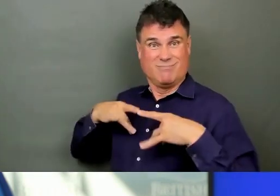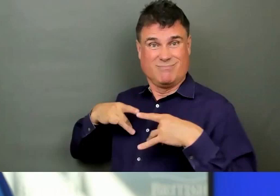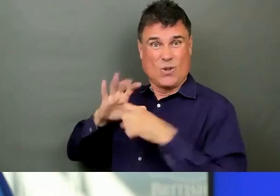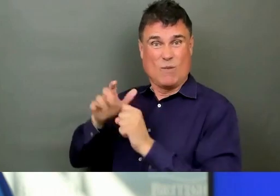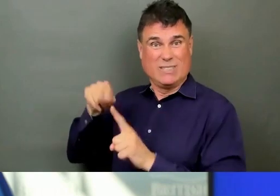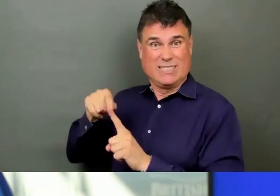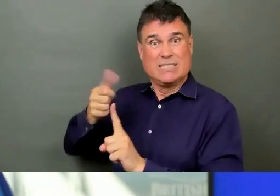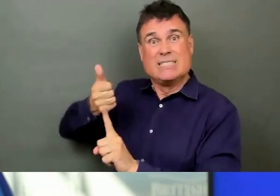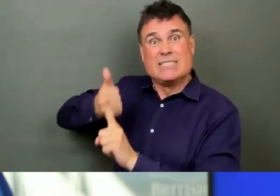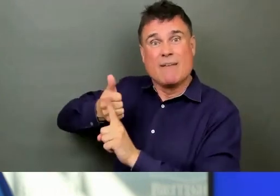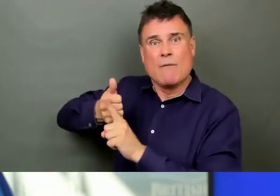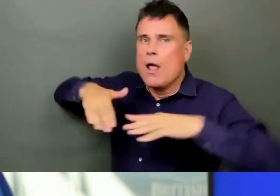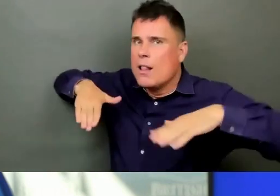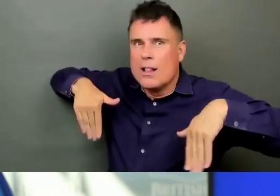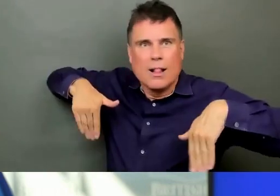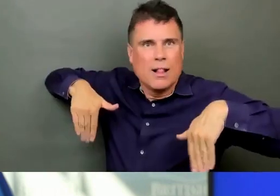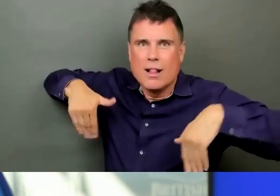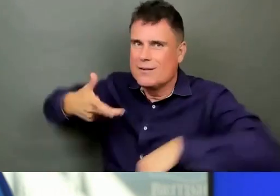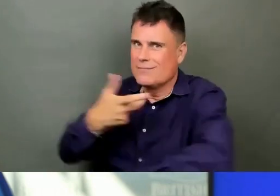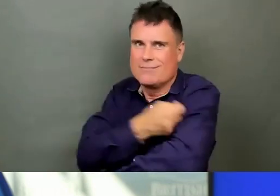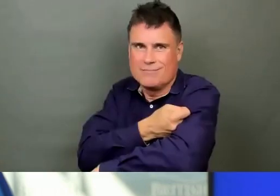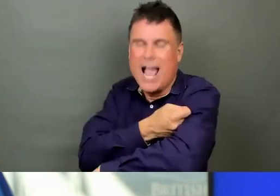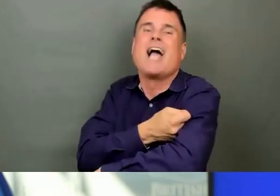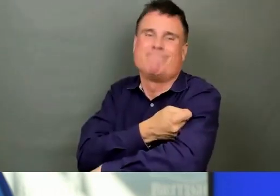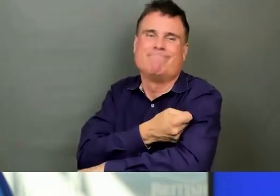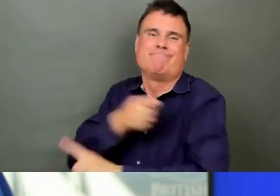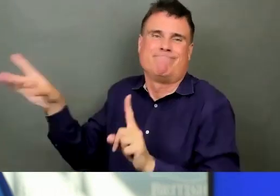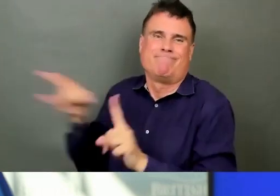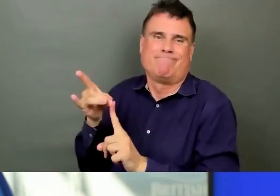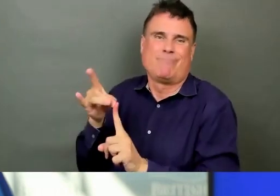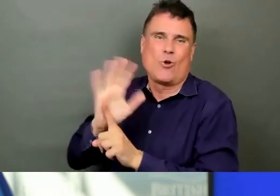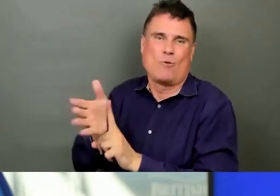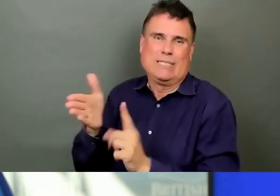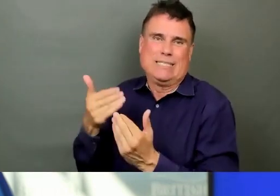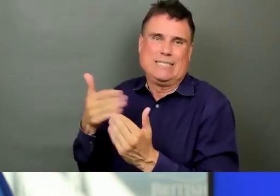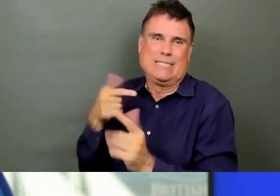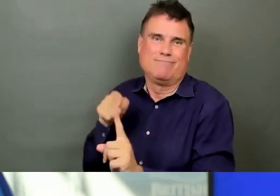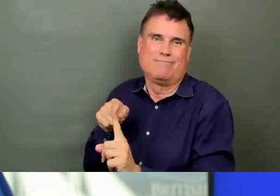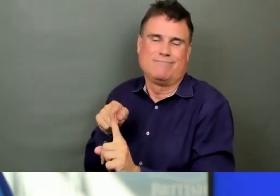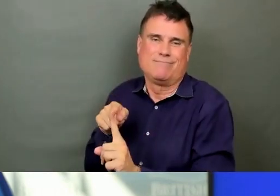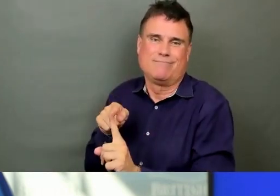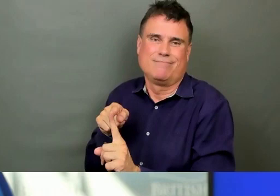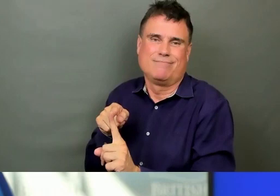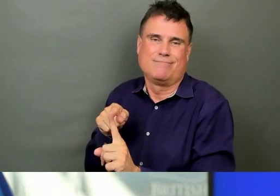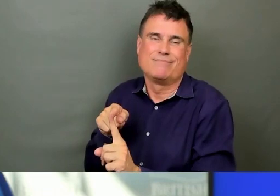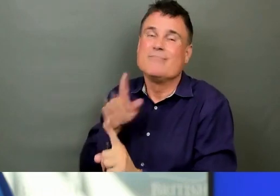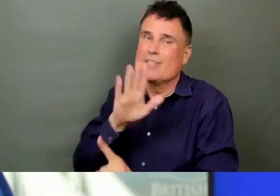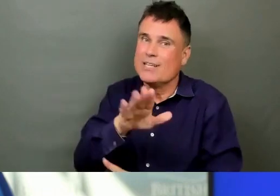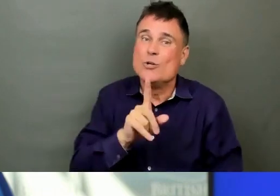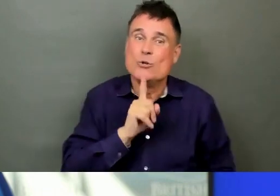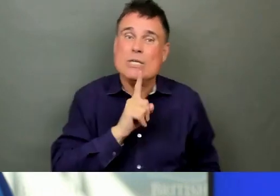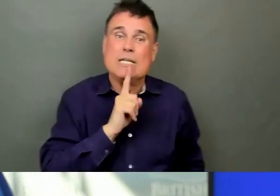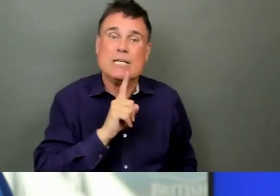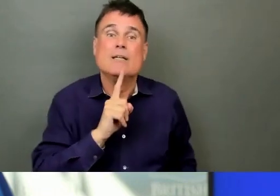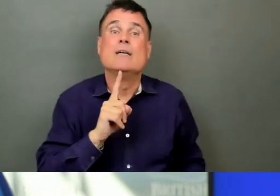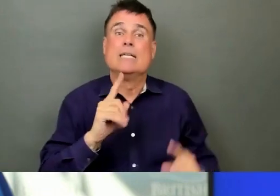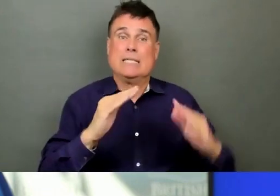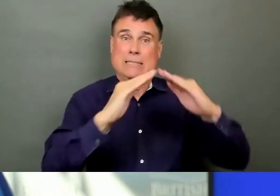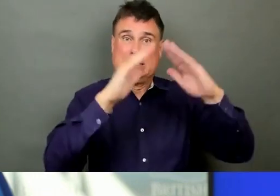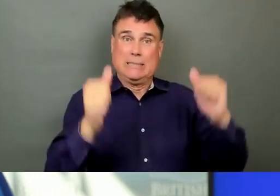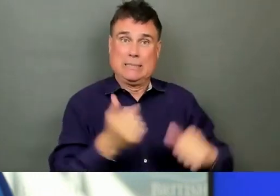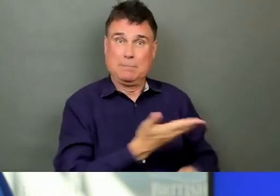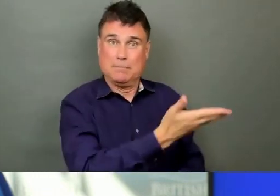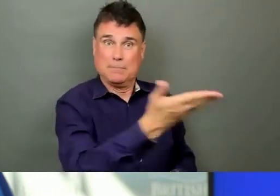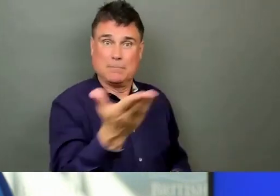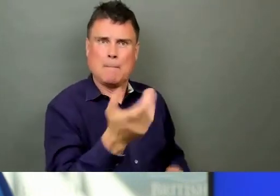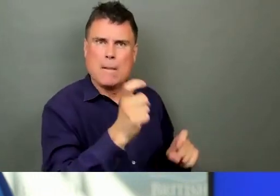get sick, assist them as well. Those are important things. There's a lot of desire, I know, to take an us versus them